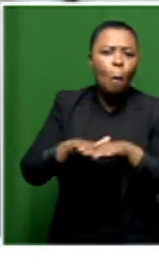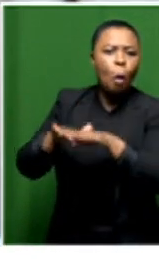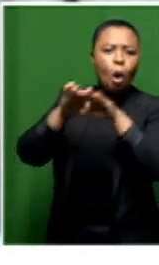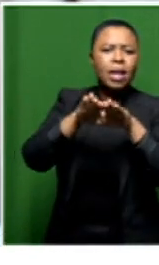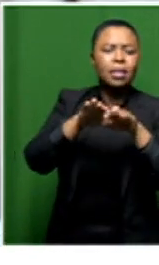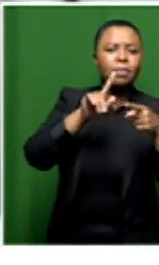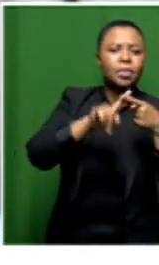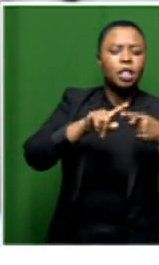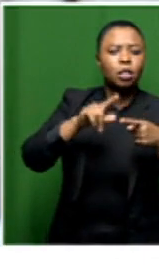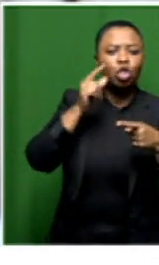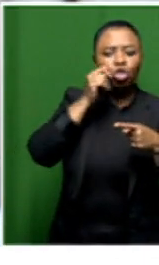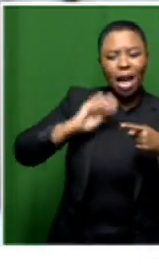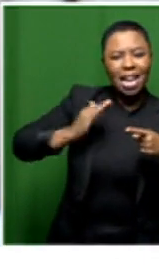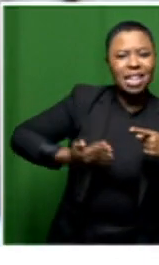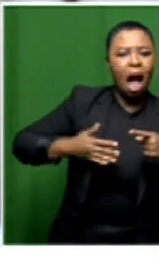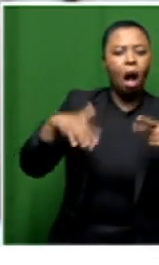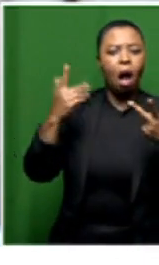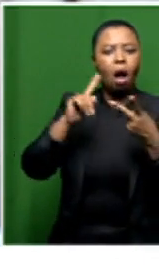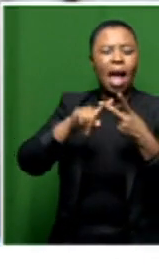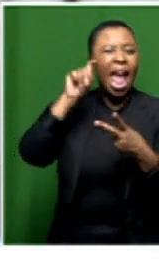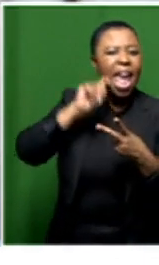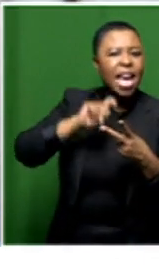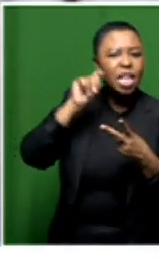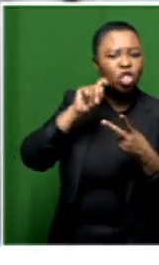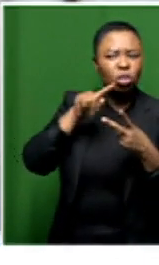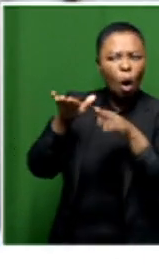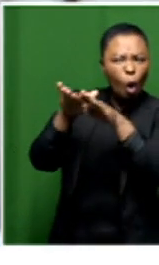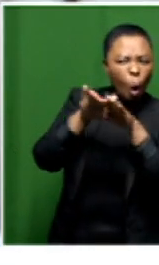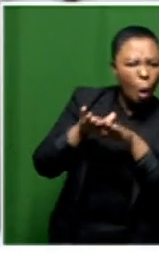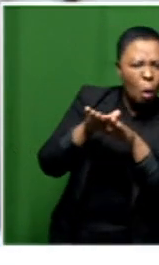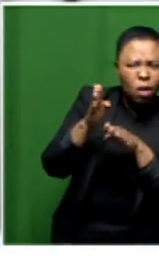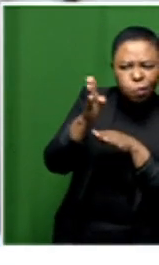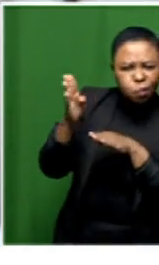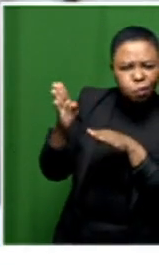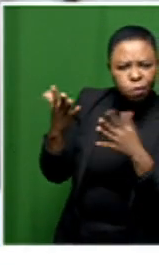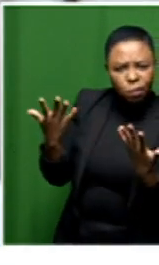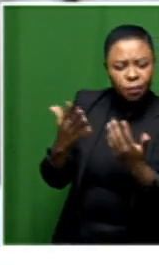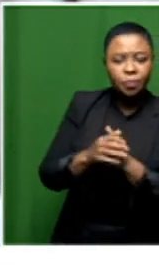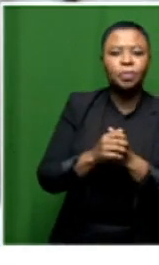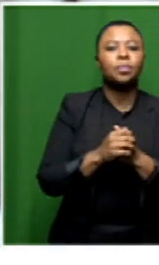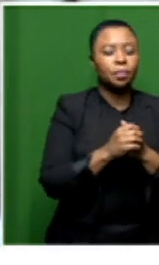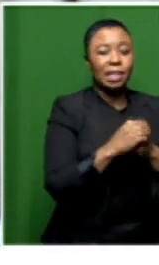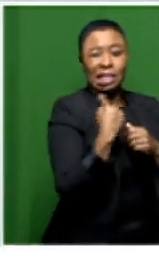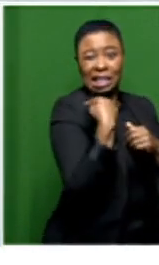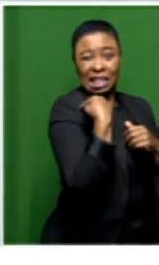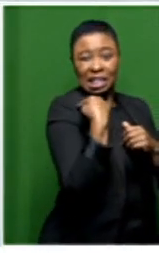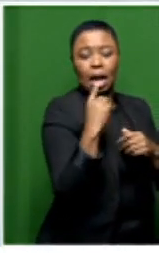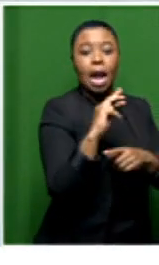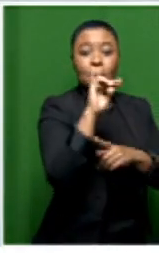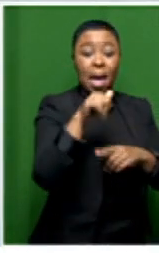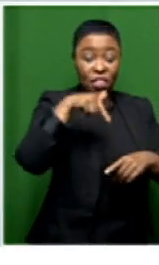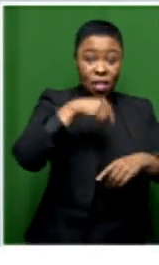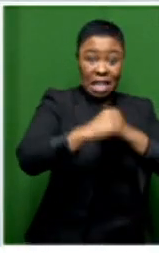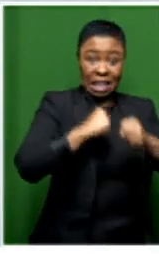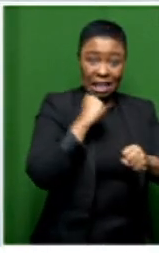age in terms of how these present at all um recently in in may of this year we